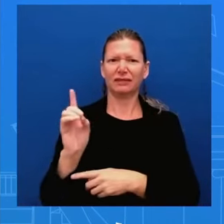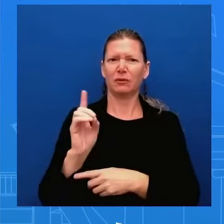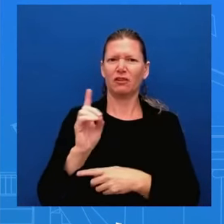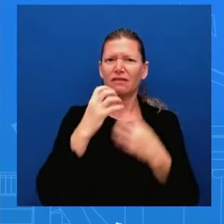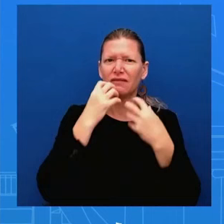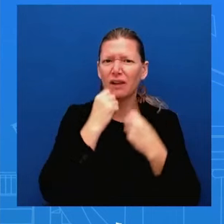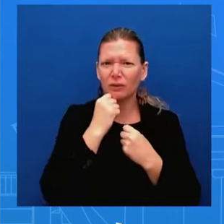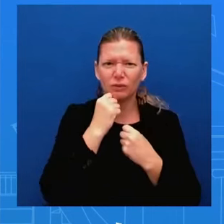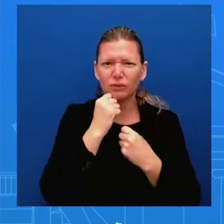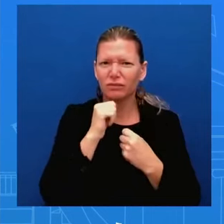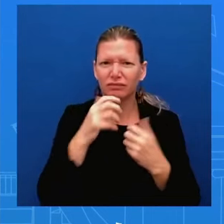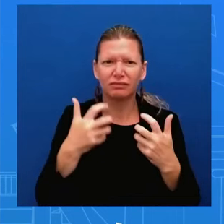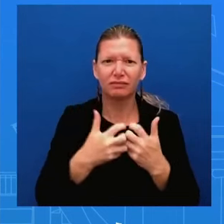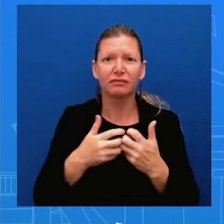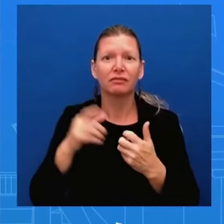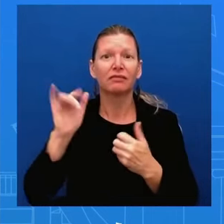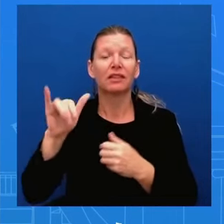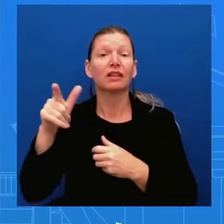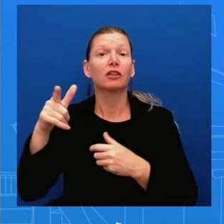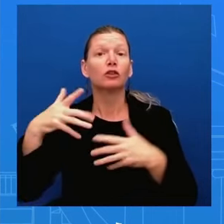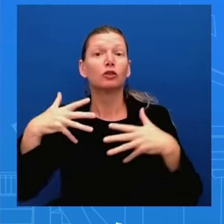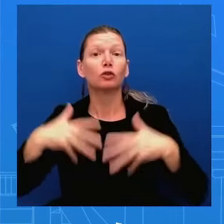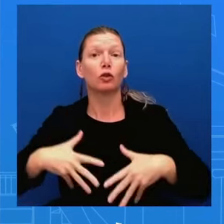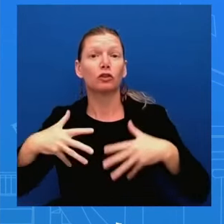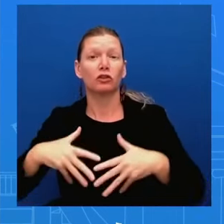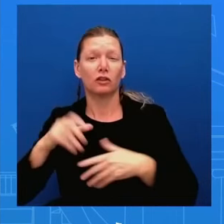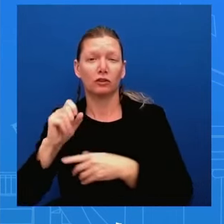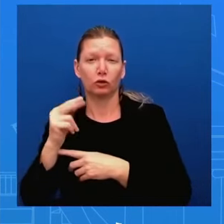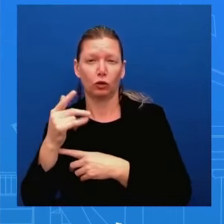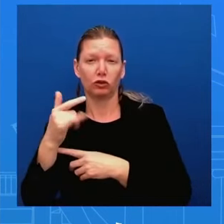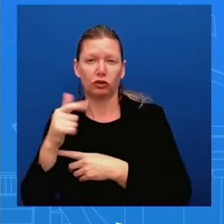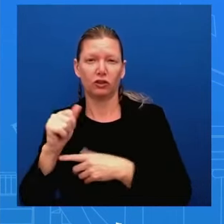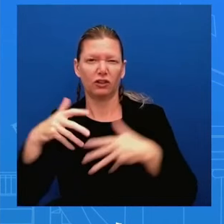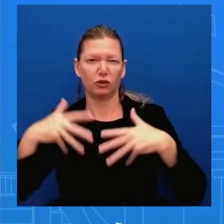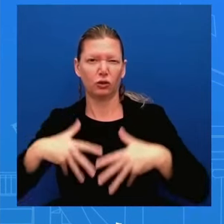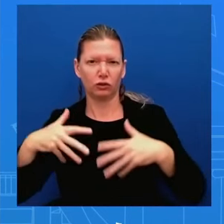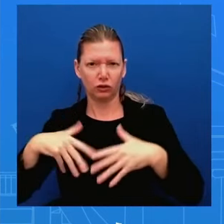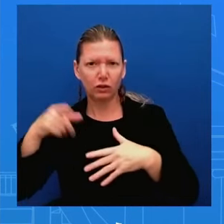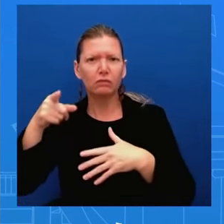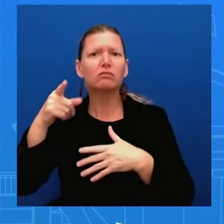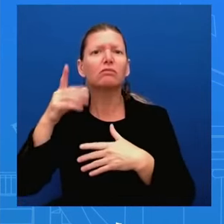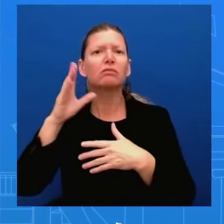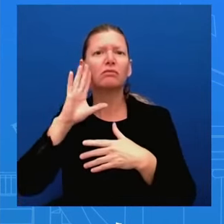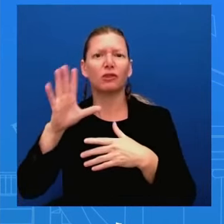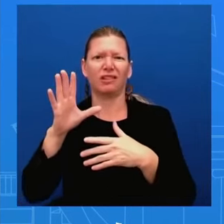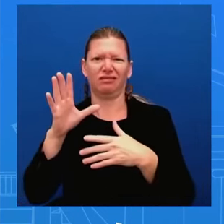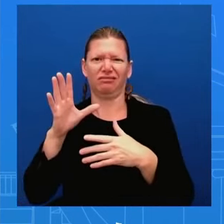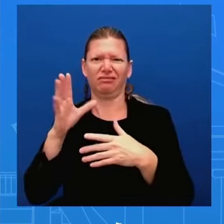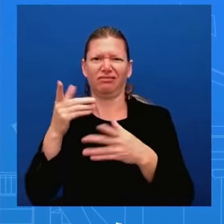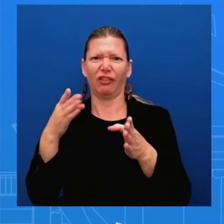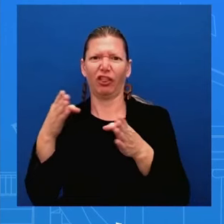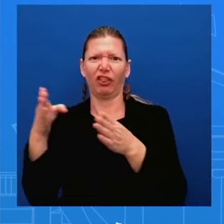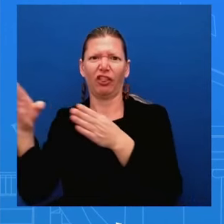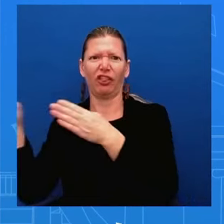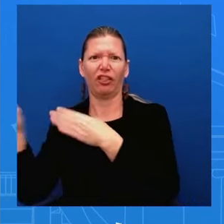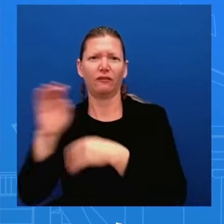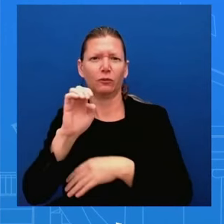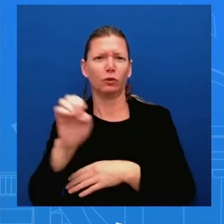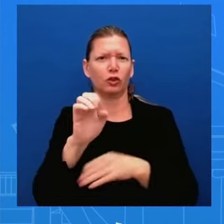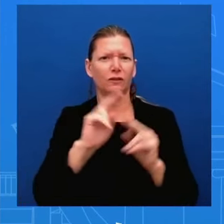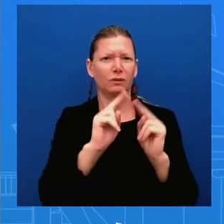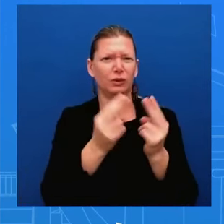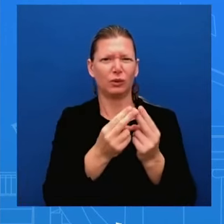georgian people have been making their views known about this legislation protesting in the streets as you all have been reporting this weekend